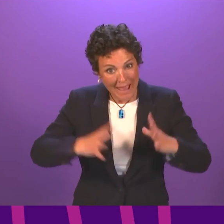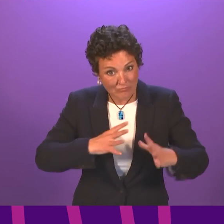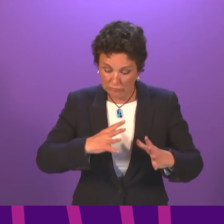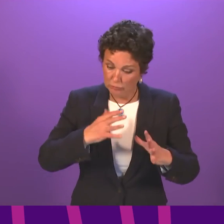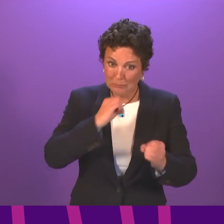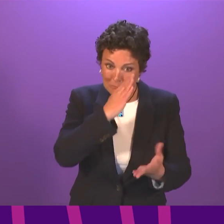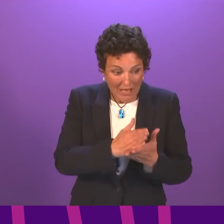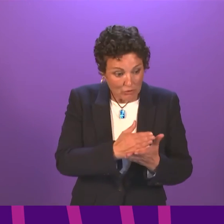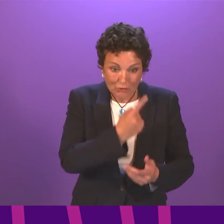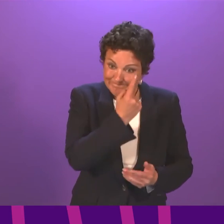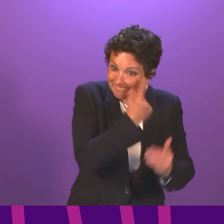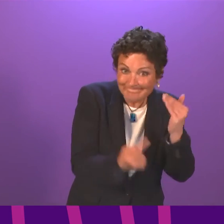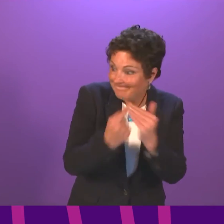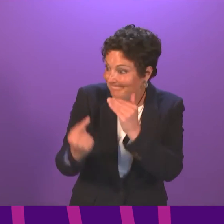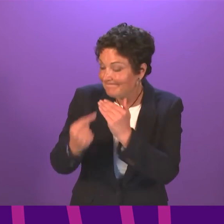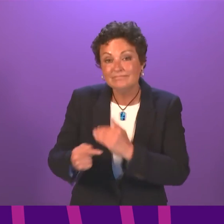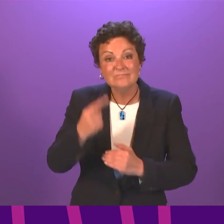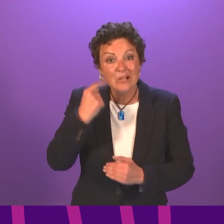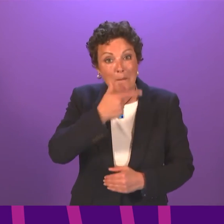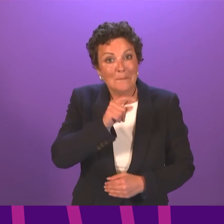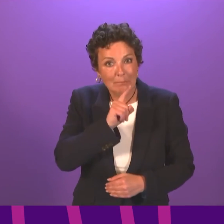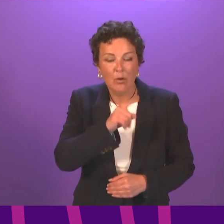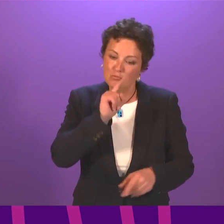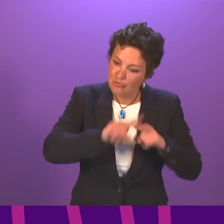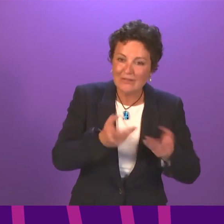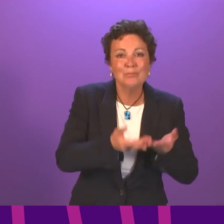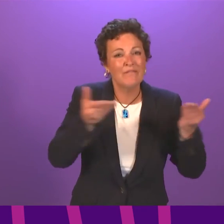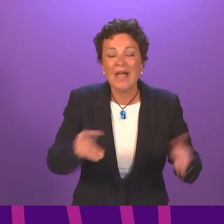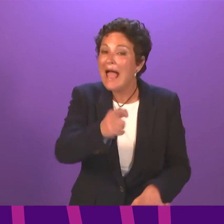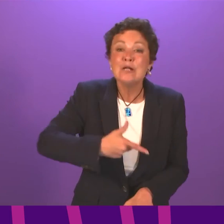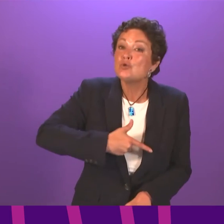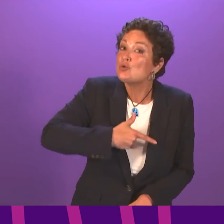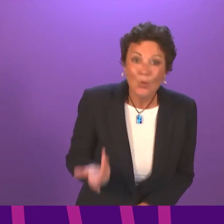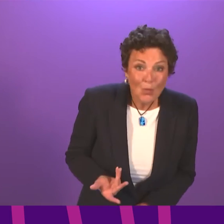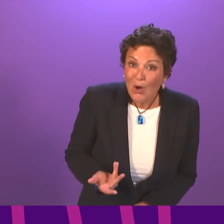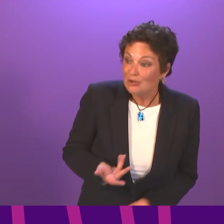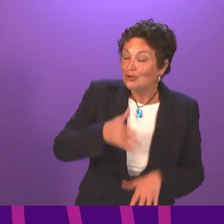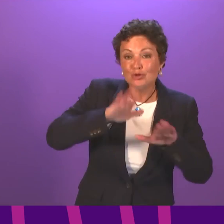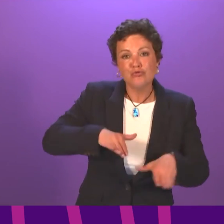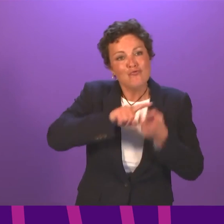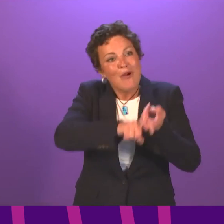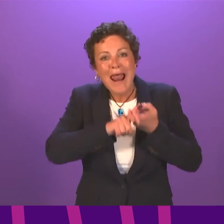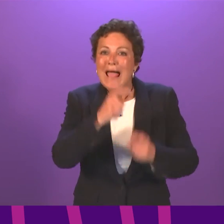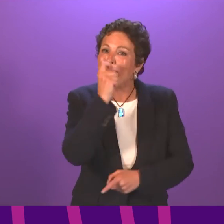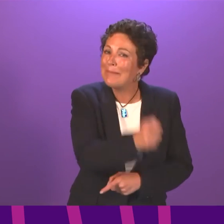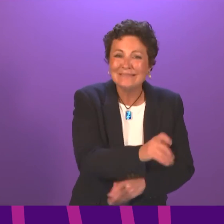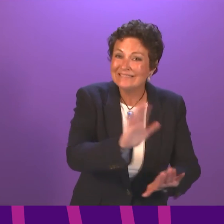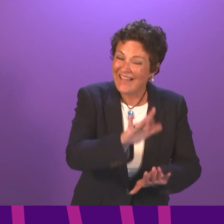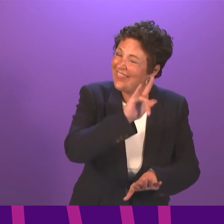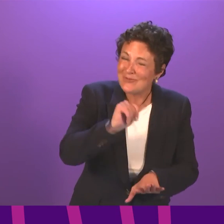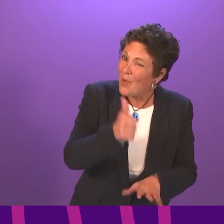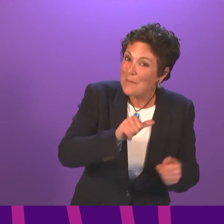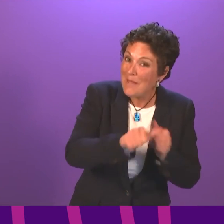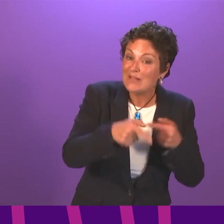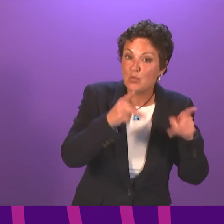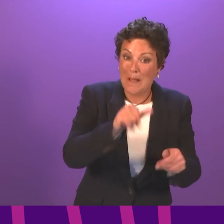fair a way as possible. And I think I just highlighted there why relying on appeals for exceptional circumstances is not always the best way to do